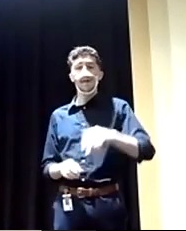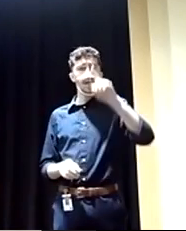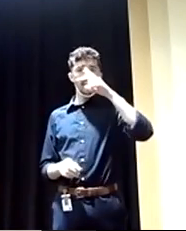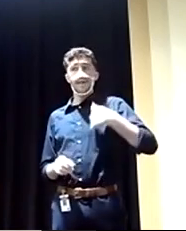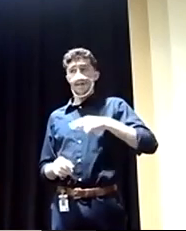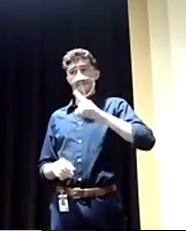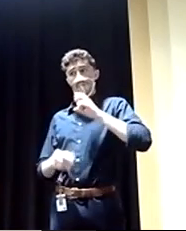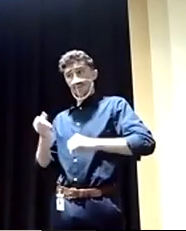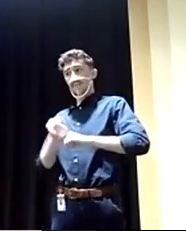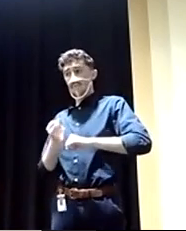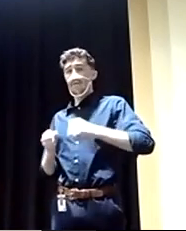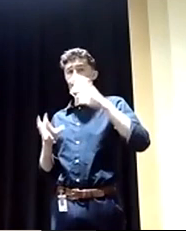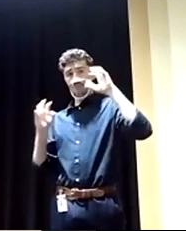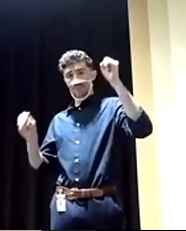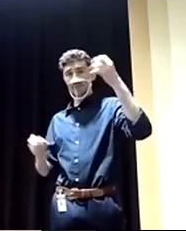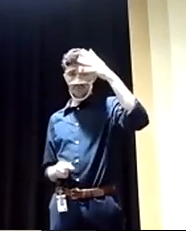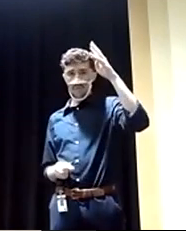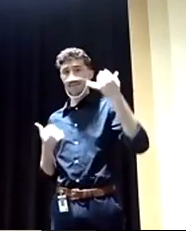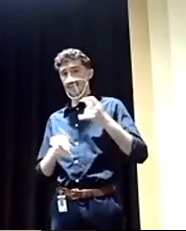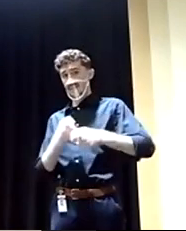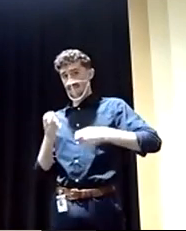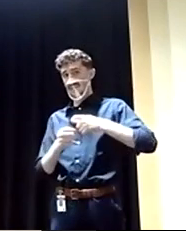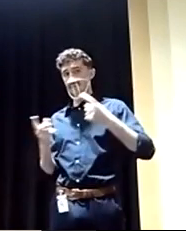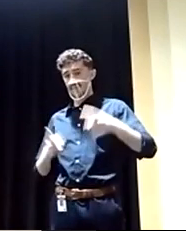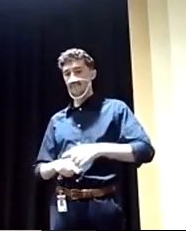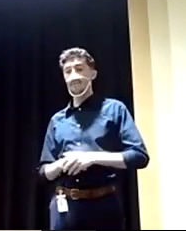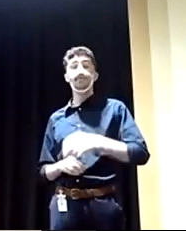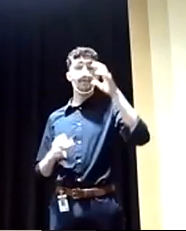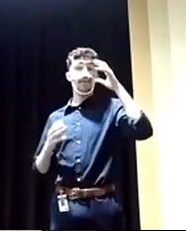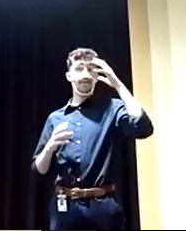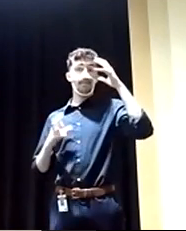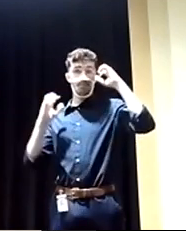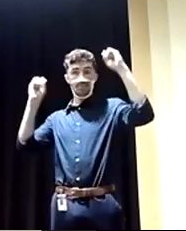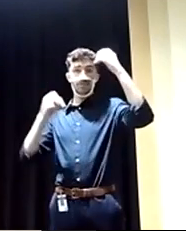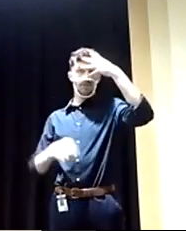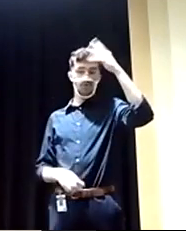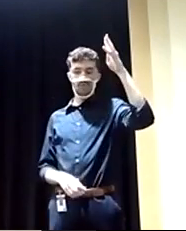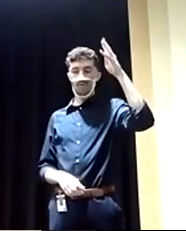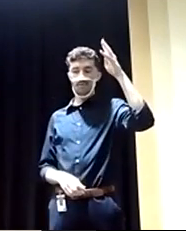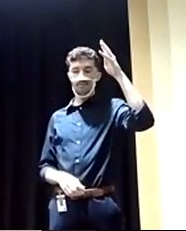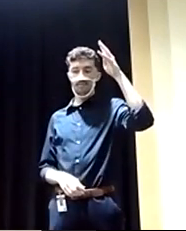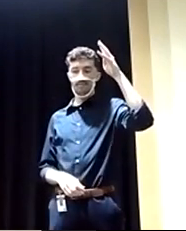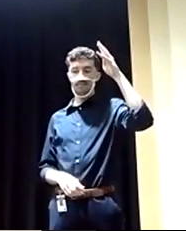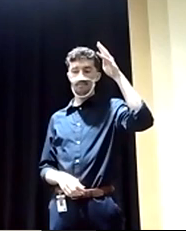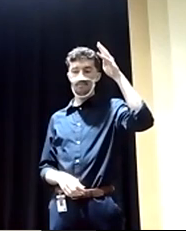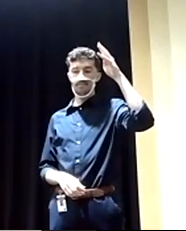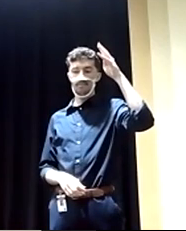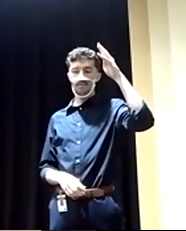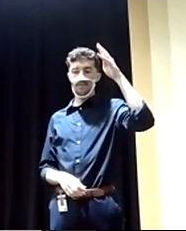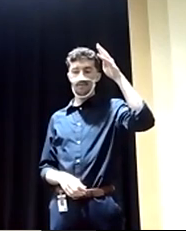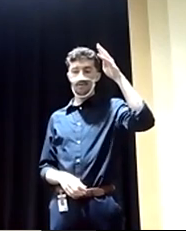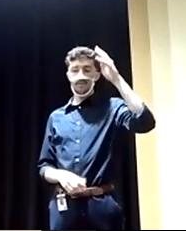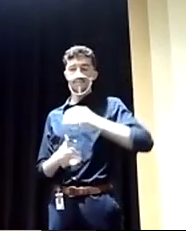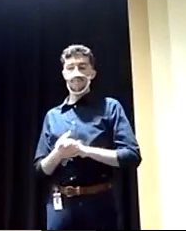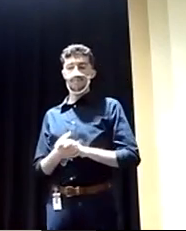President Trump in this particular way. President Trump really attacked, voiced his opposition or screaming at NATO, excuse